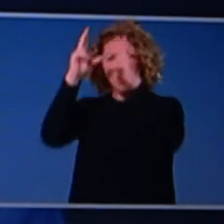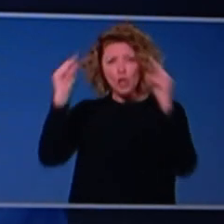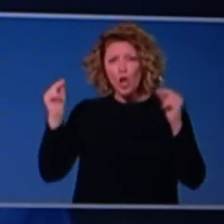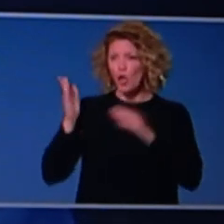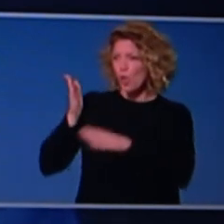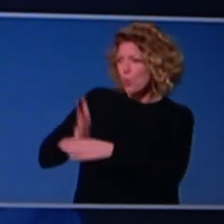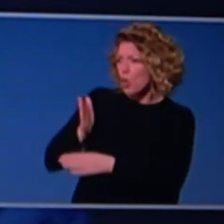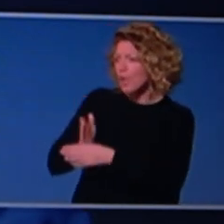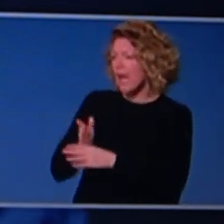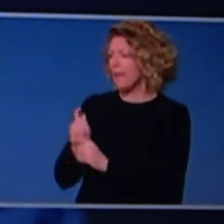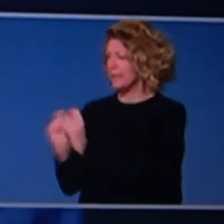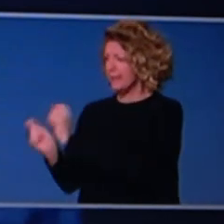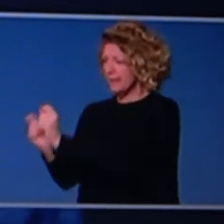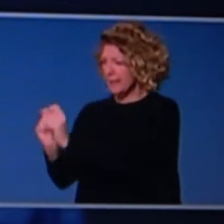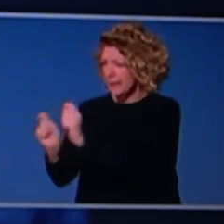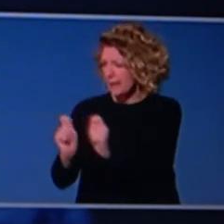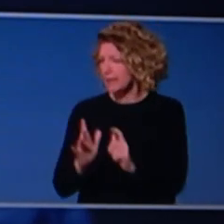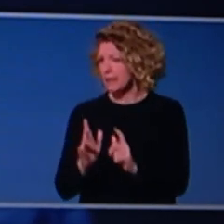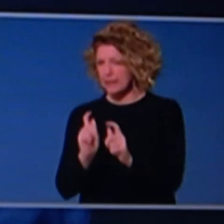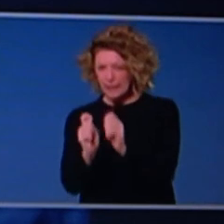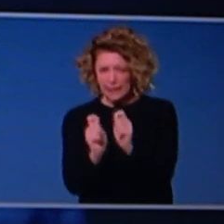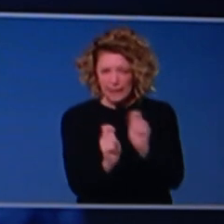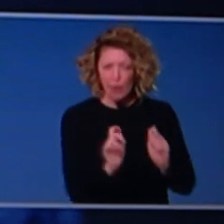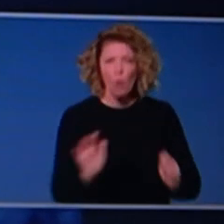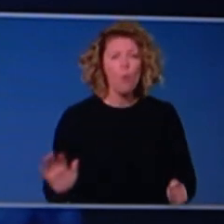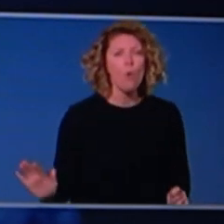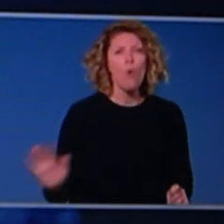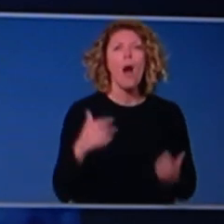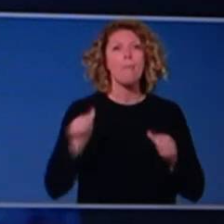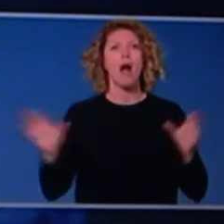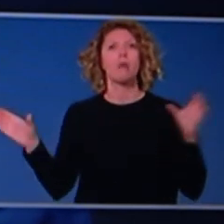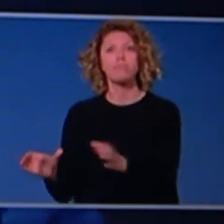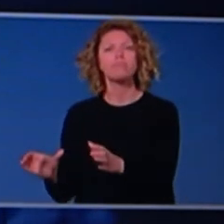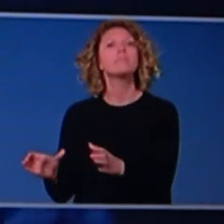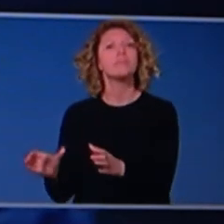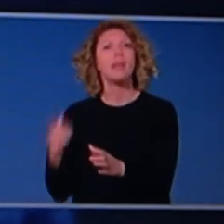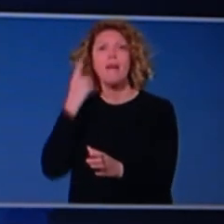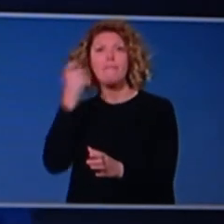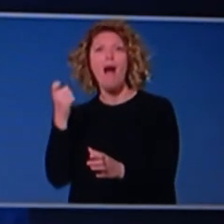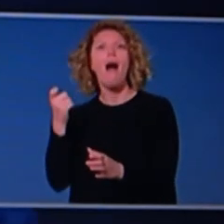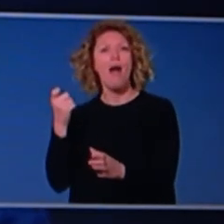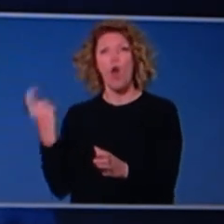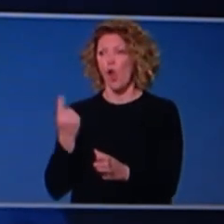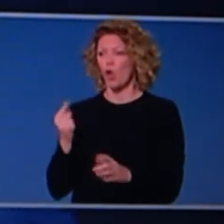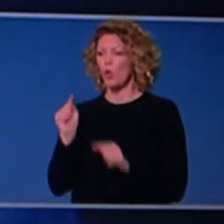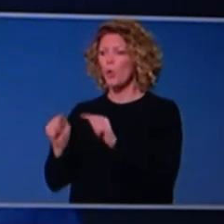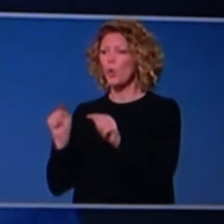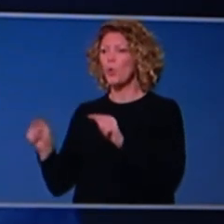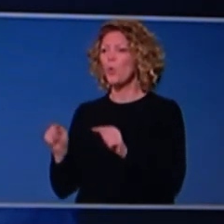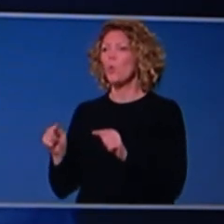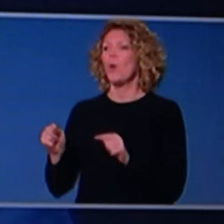potential contact. And that's enabled us to identify very quickly and exclude